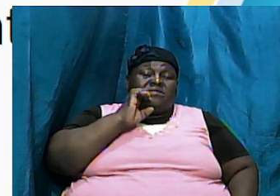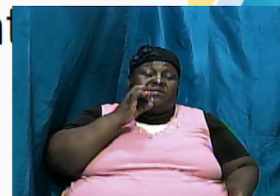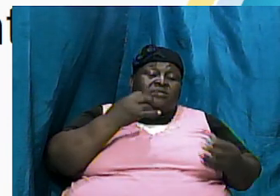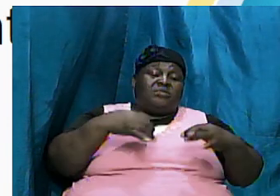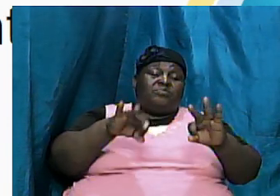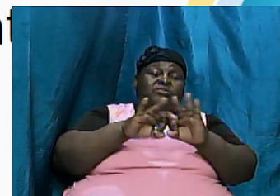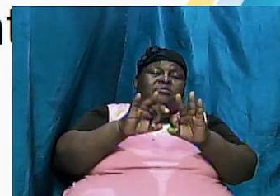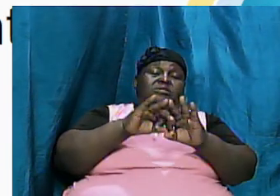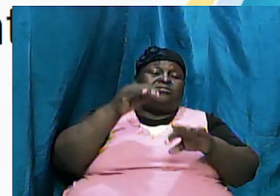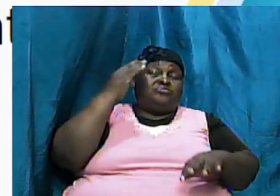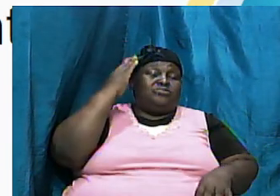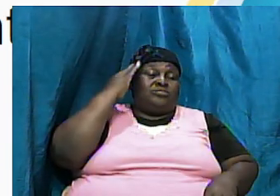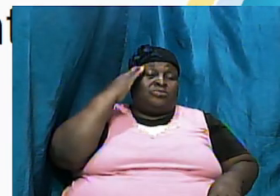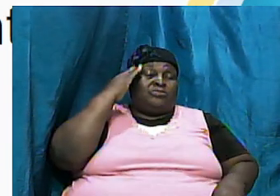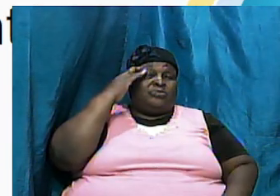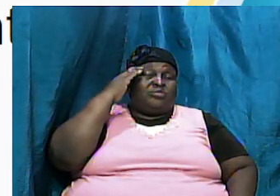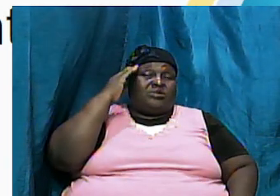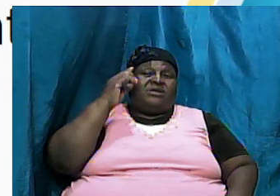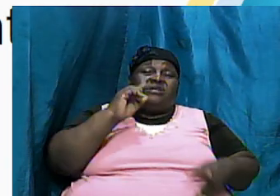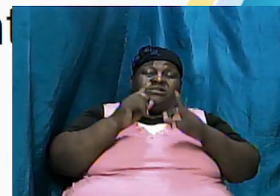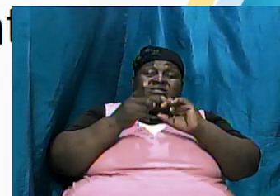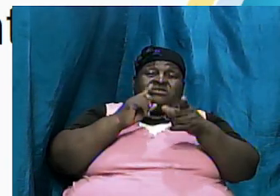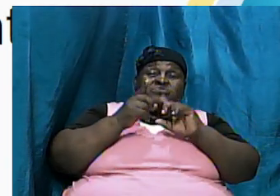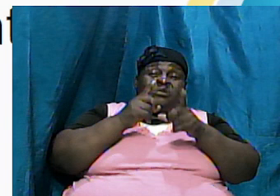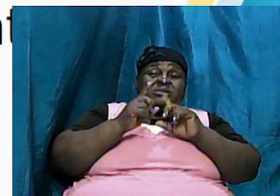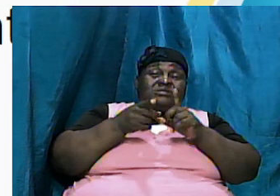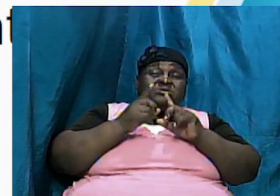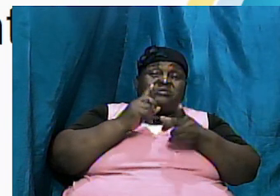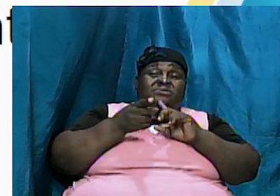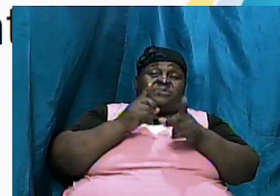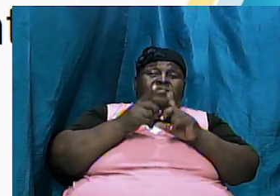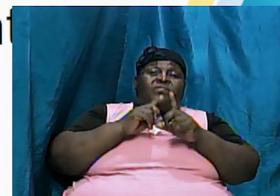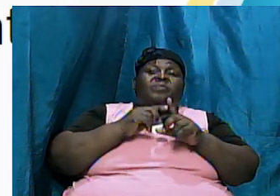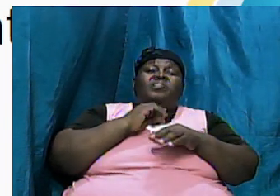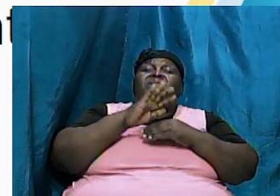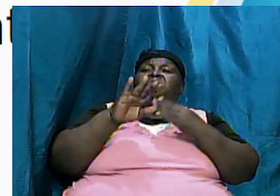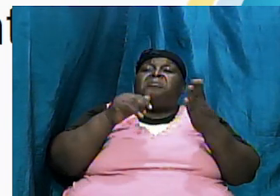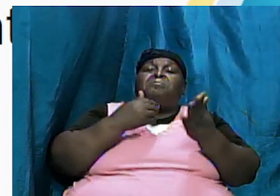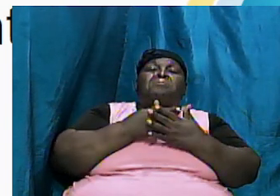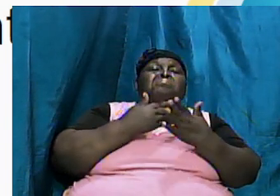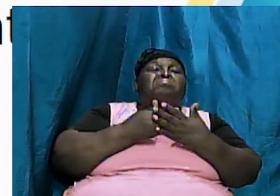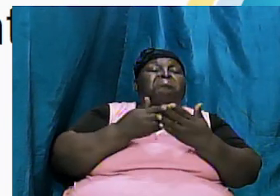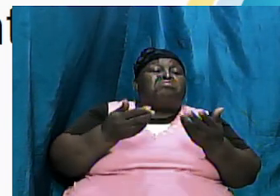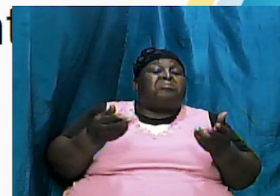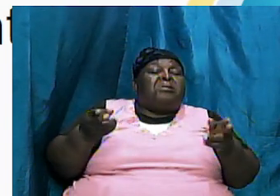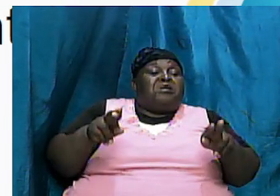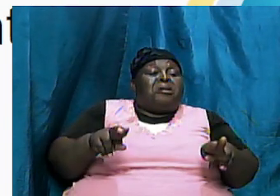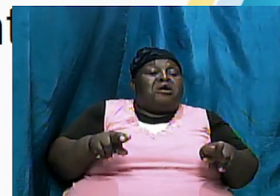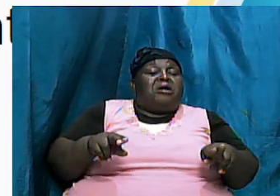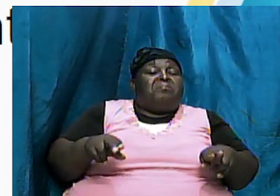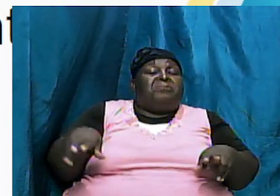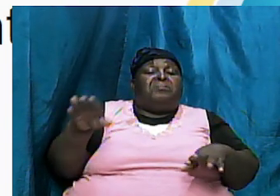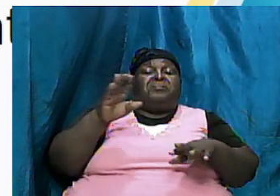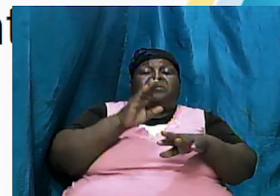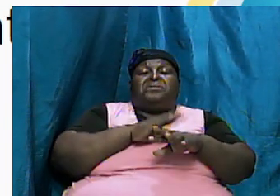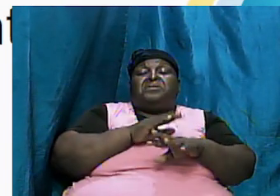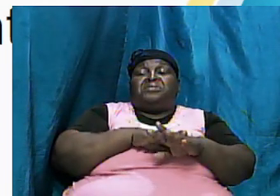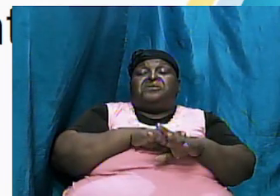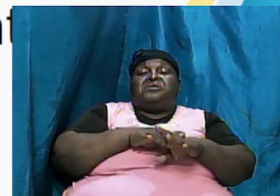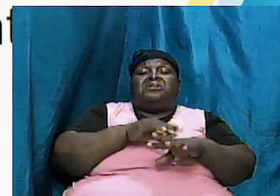to note that it speaks to it speaks to all that happened right down onto the